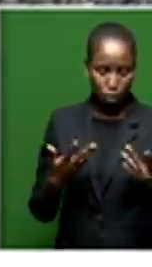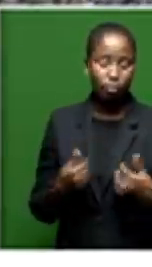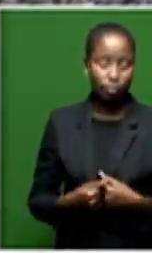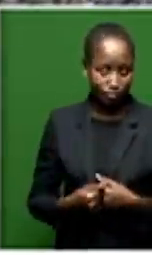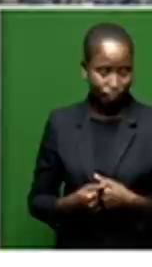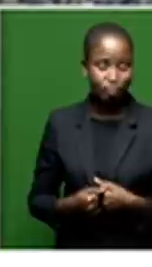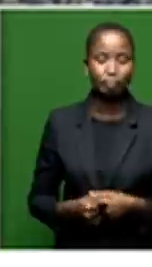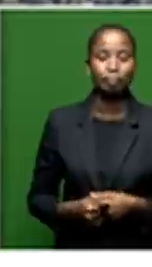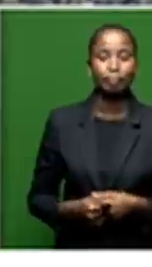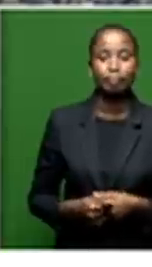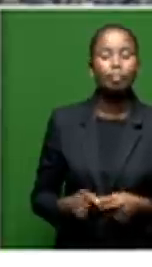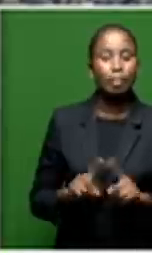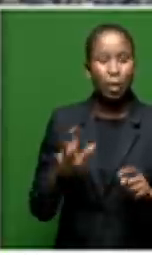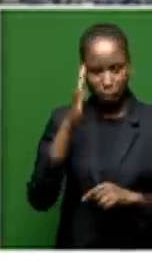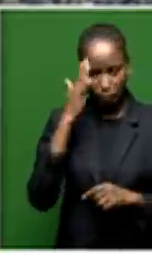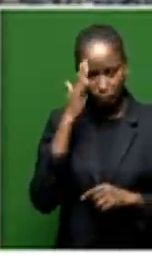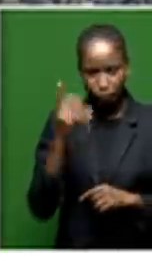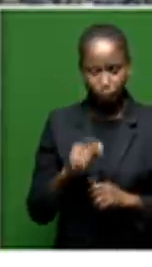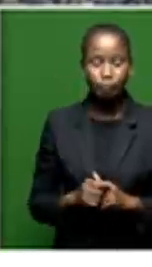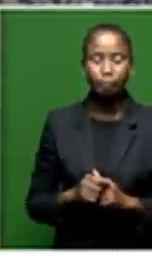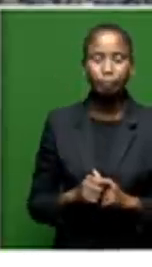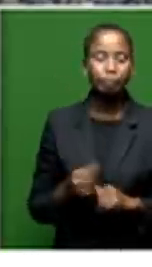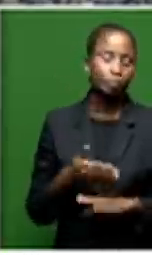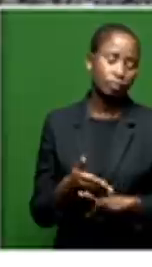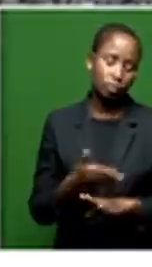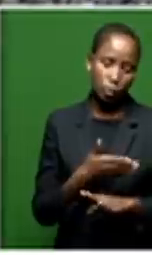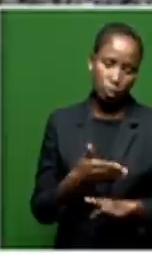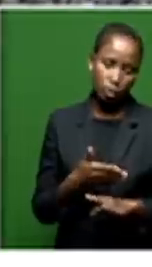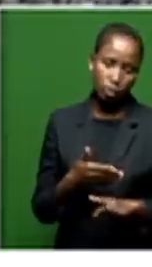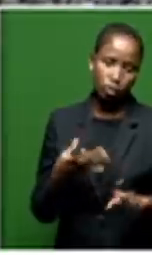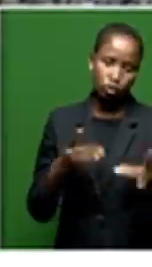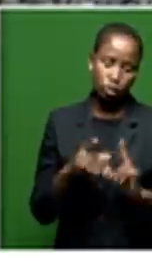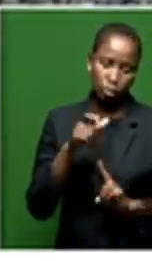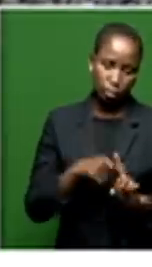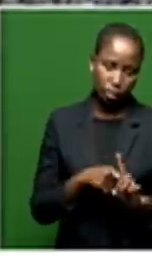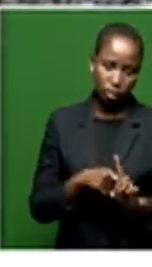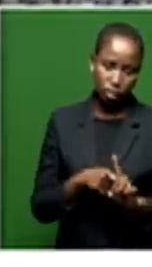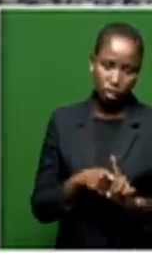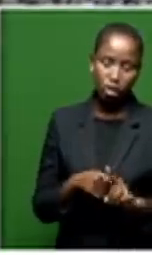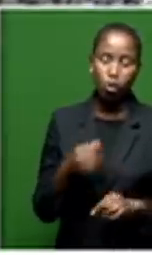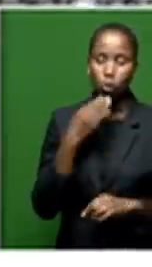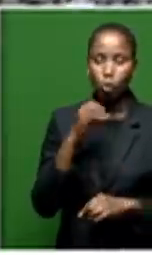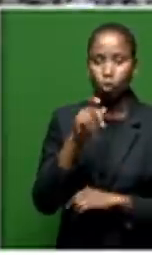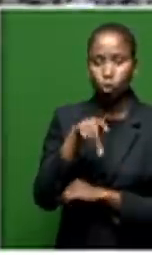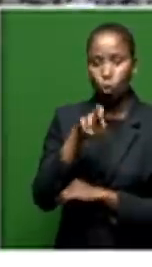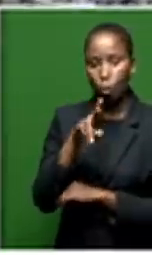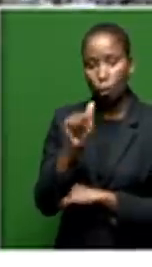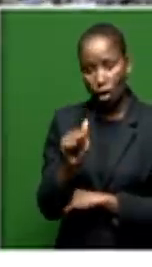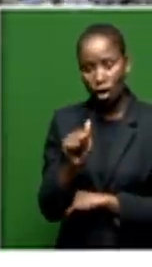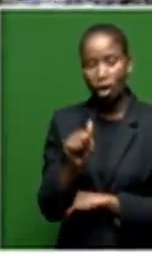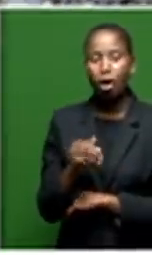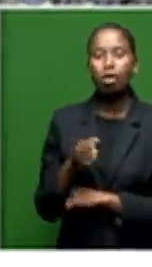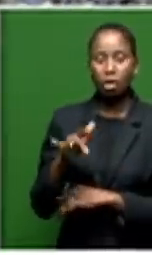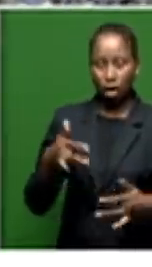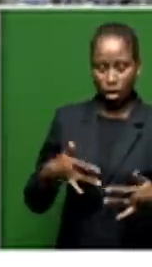that the likes of the former chairperson of the ANC and former premier of the northwest province, Supra, Muhammad Pelo. He is around